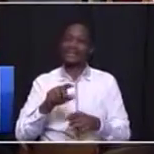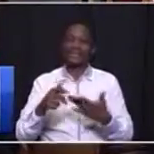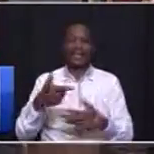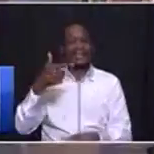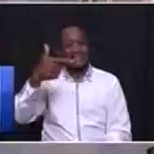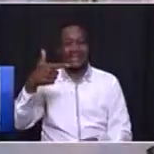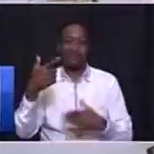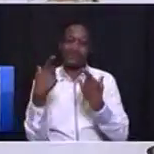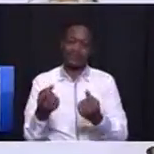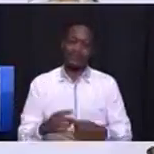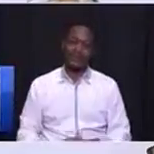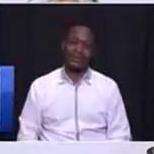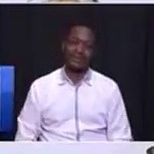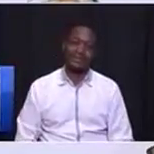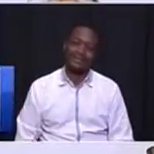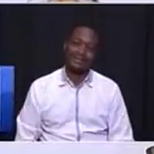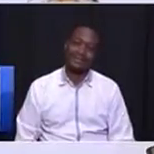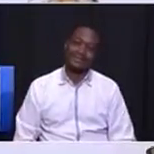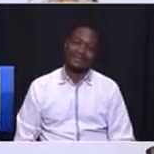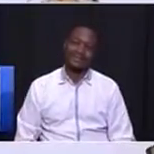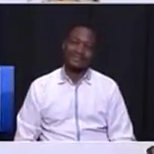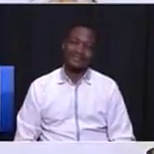doing. you.